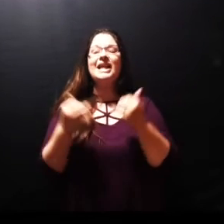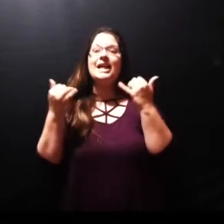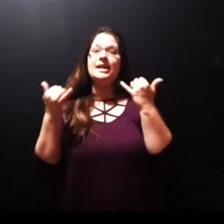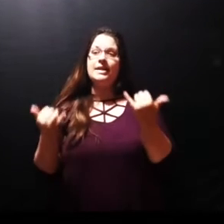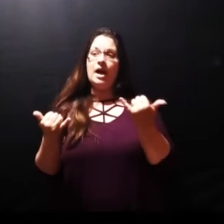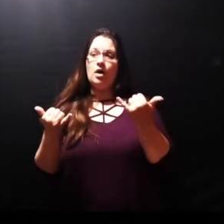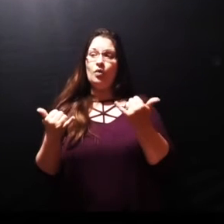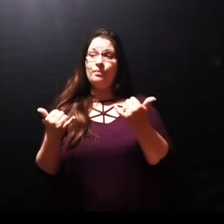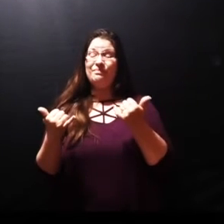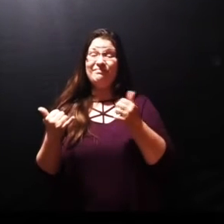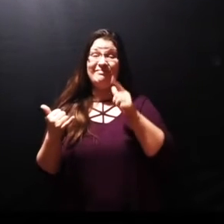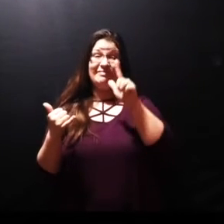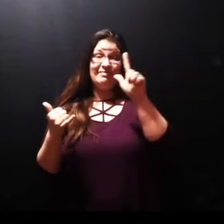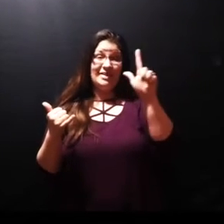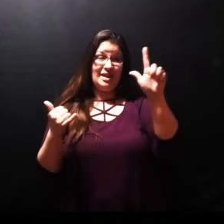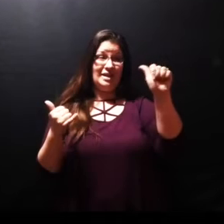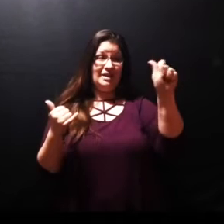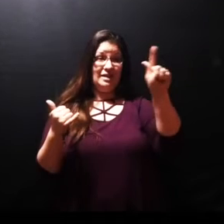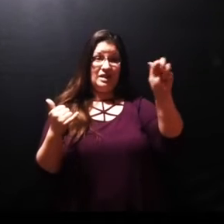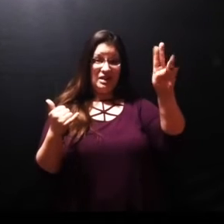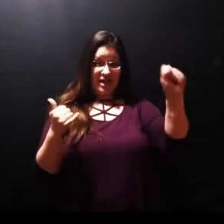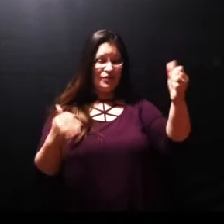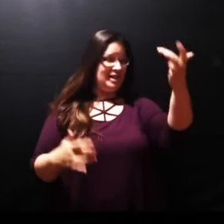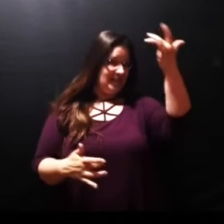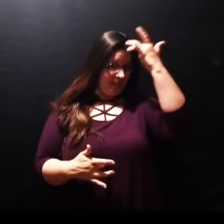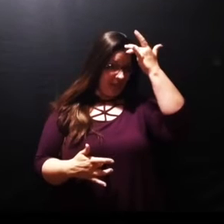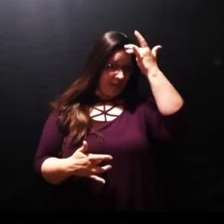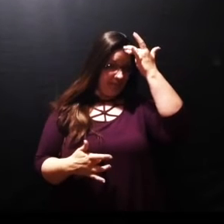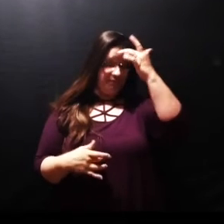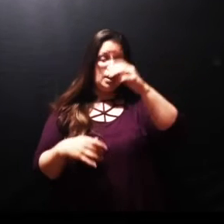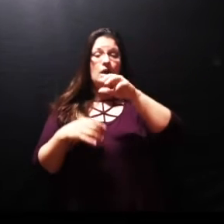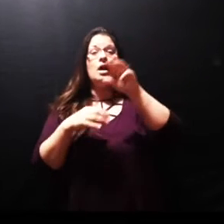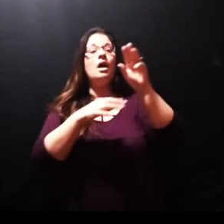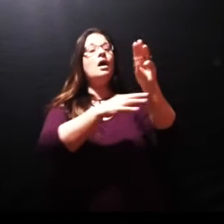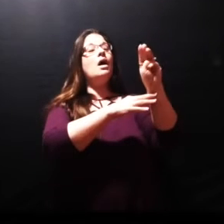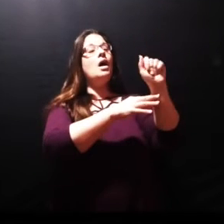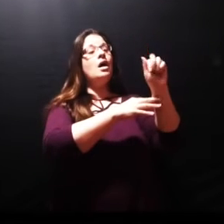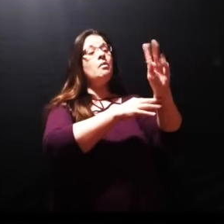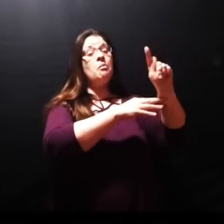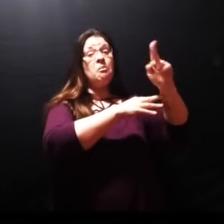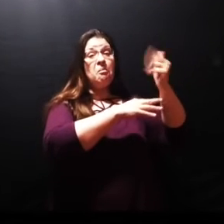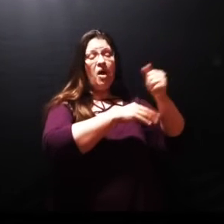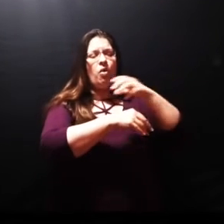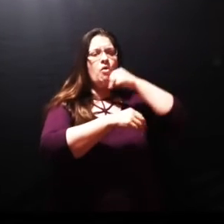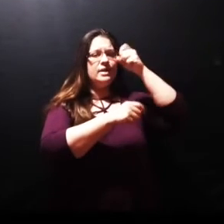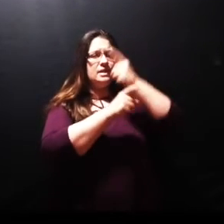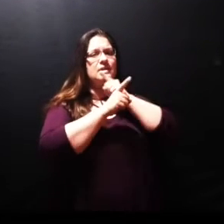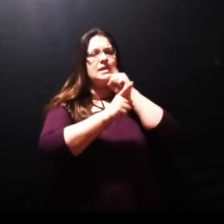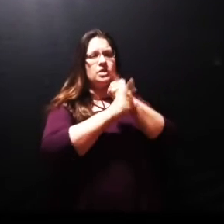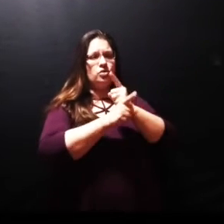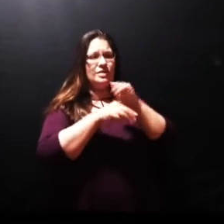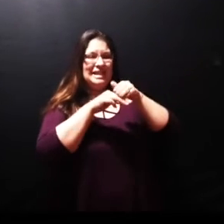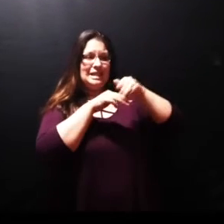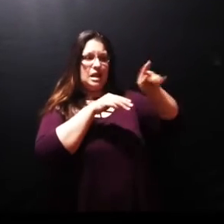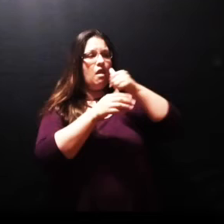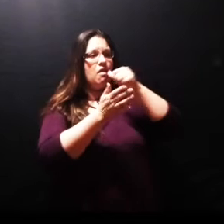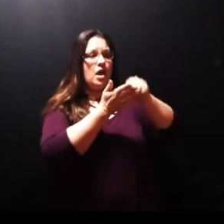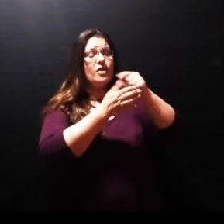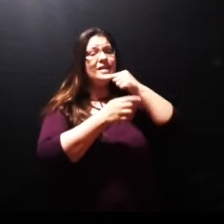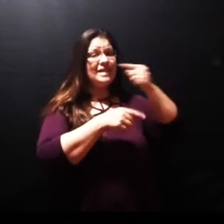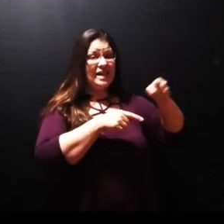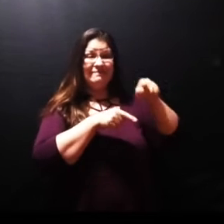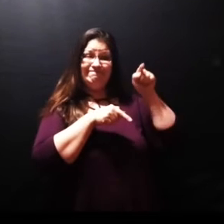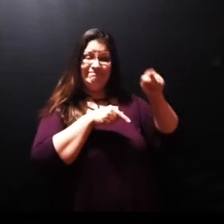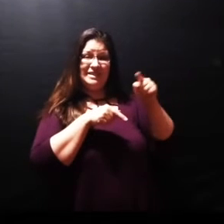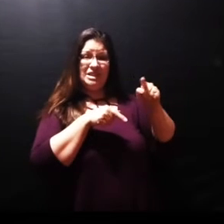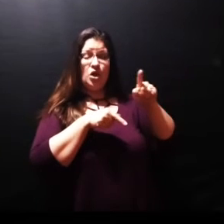when Jesus heard that he said this sickness is not unto death but for the glory of God that the Son of God might